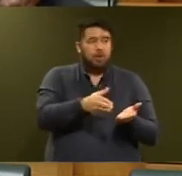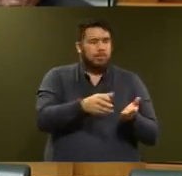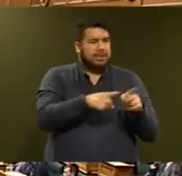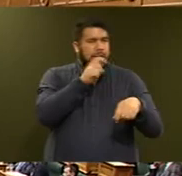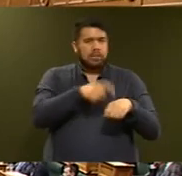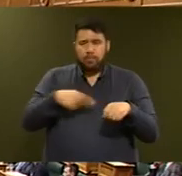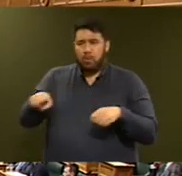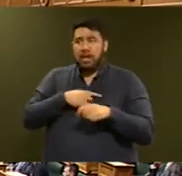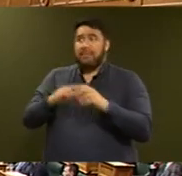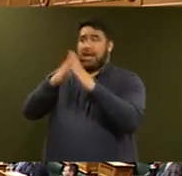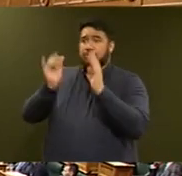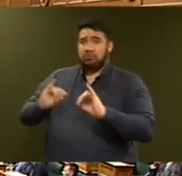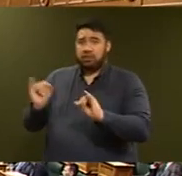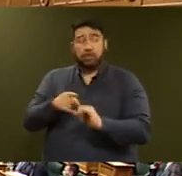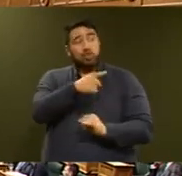crisis.